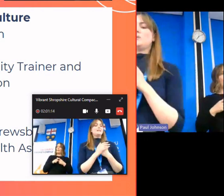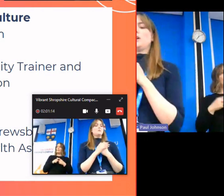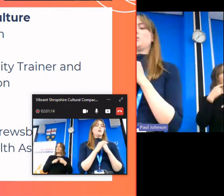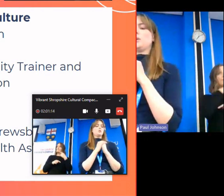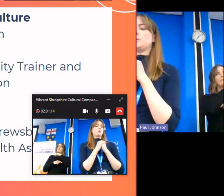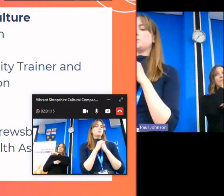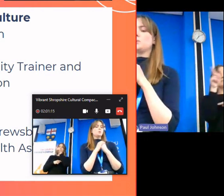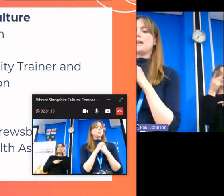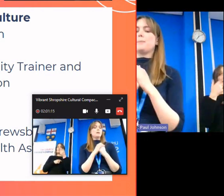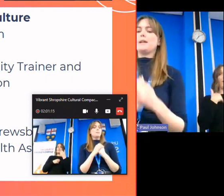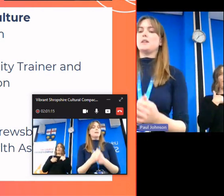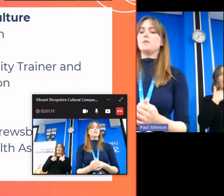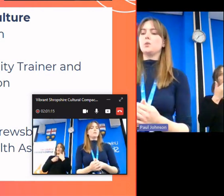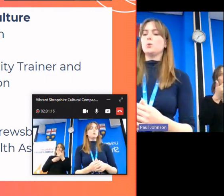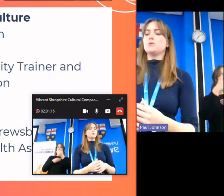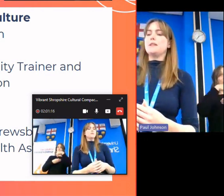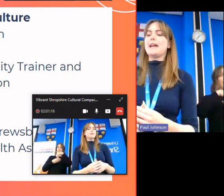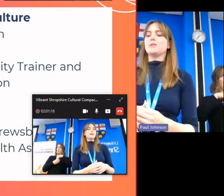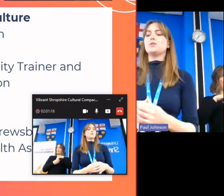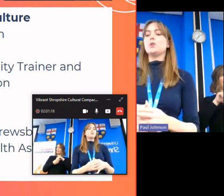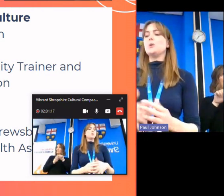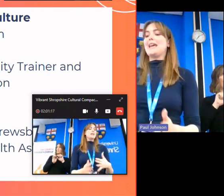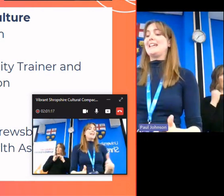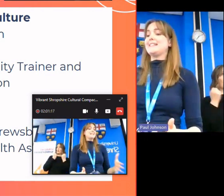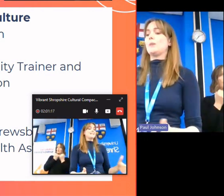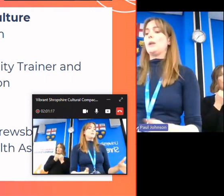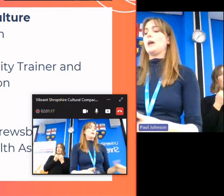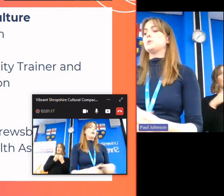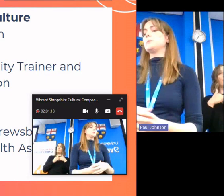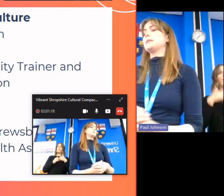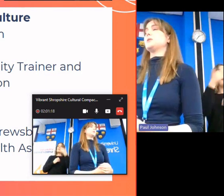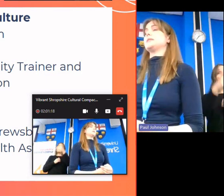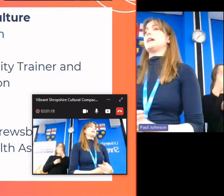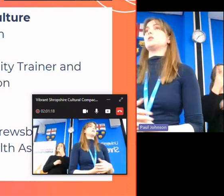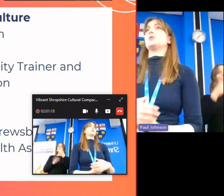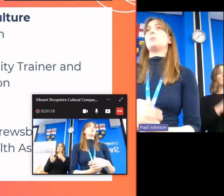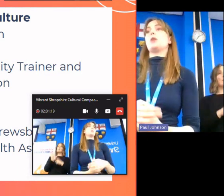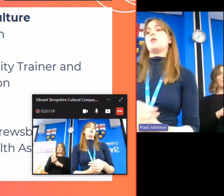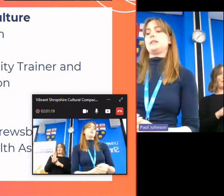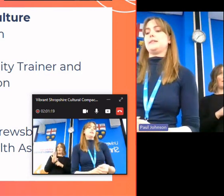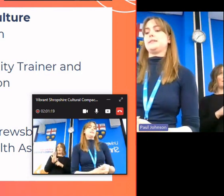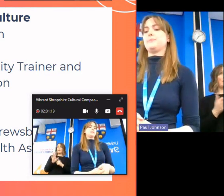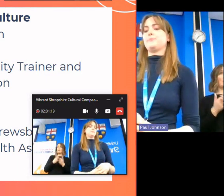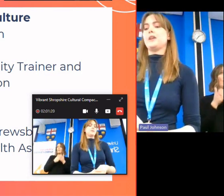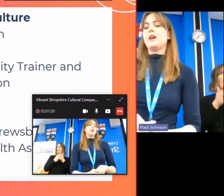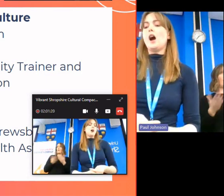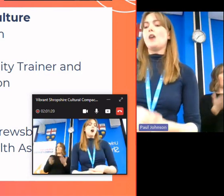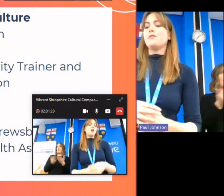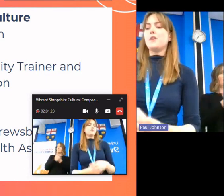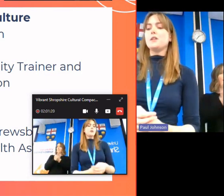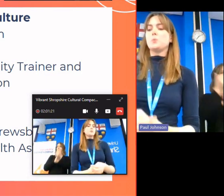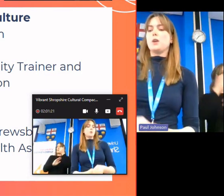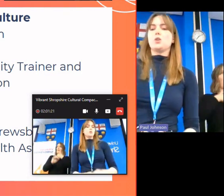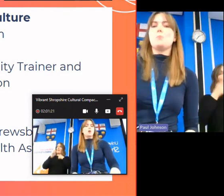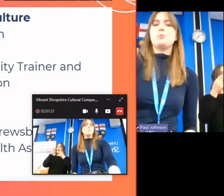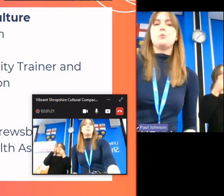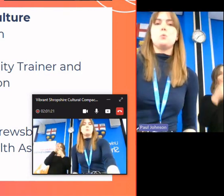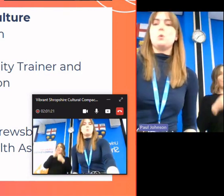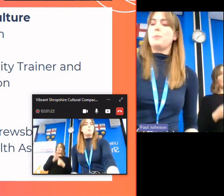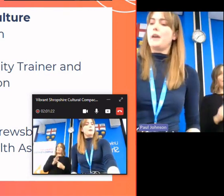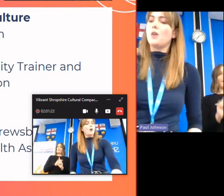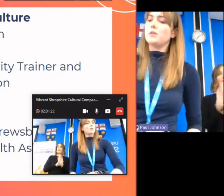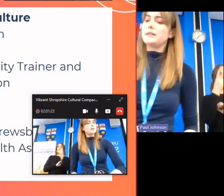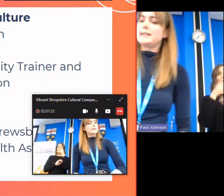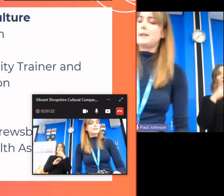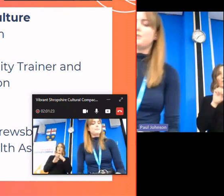encouraged to attend these workshops which will take place over the course of the next two years and will help upskill the sector and our priorities our first workshop